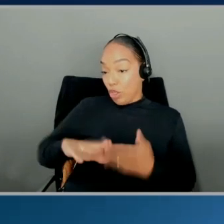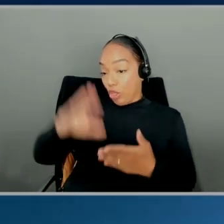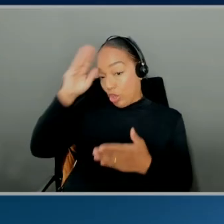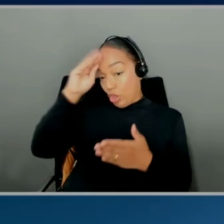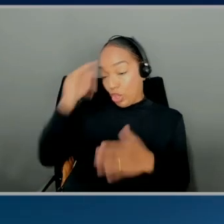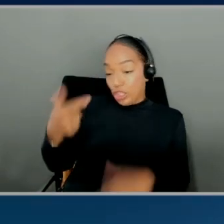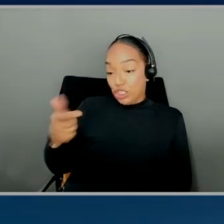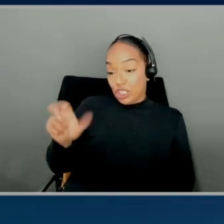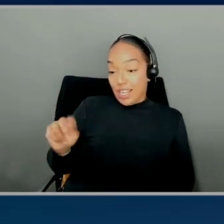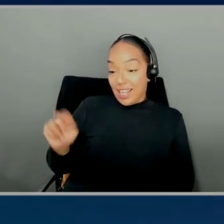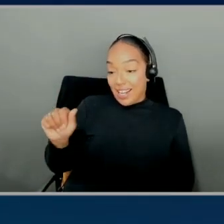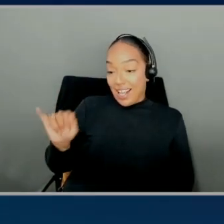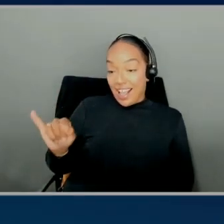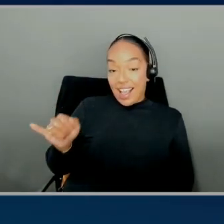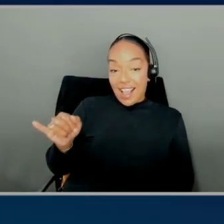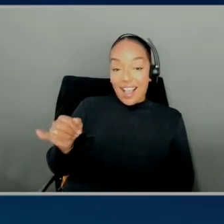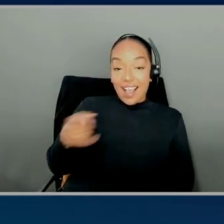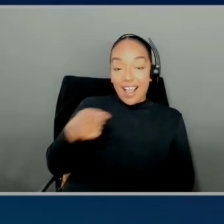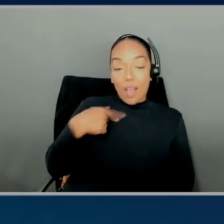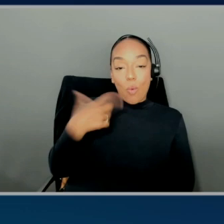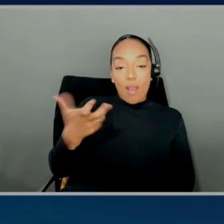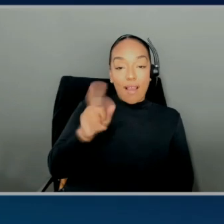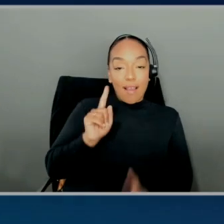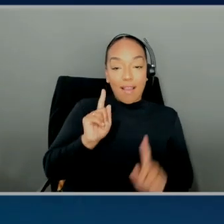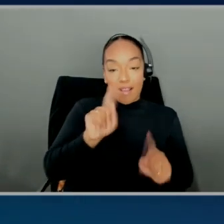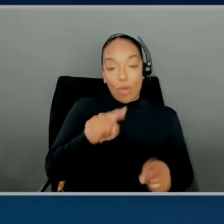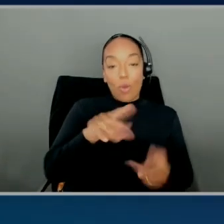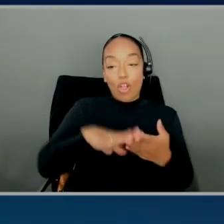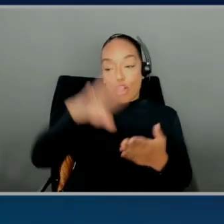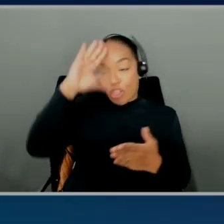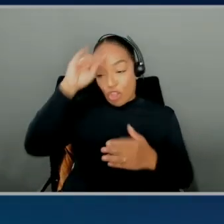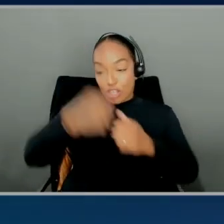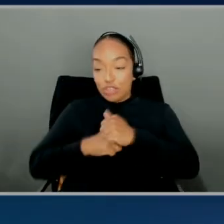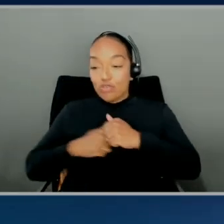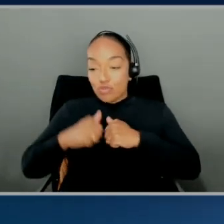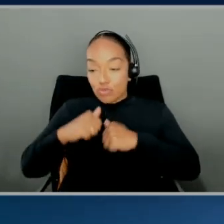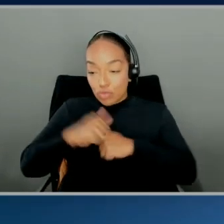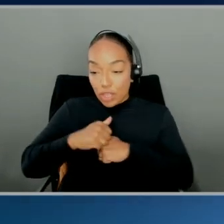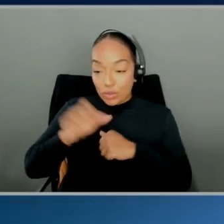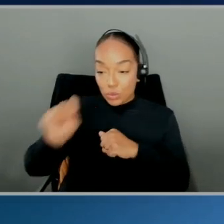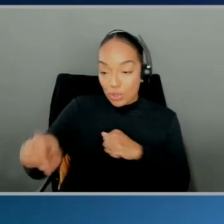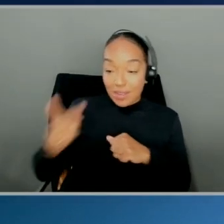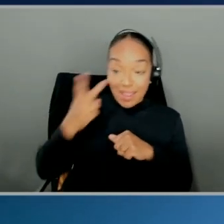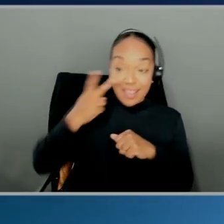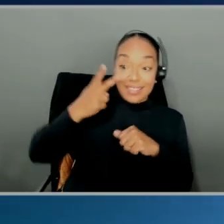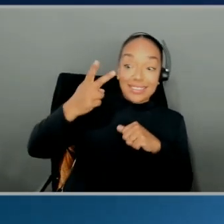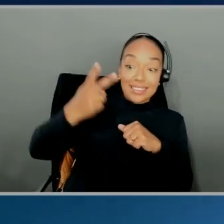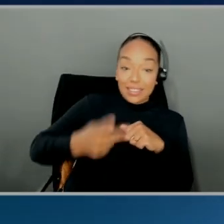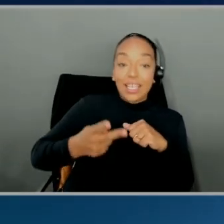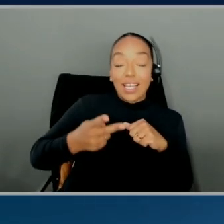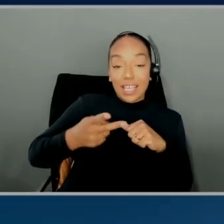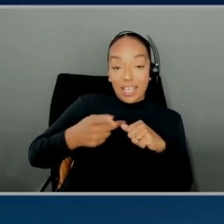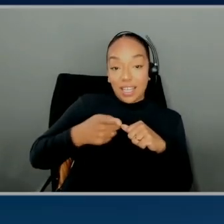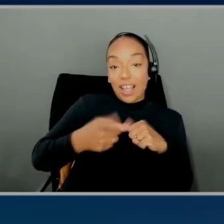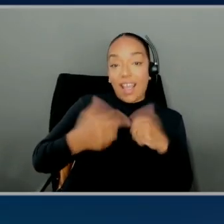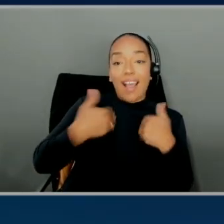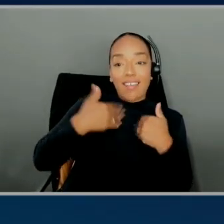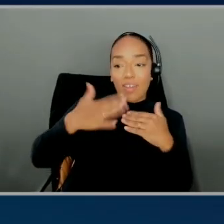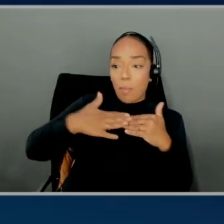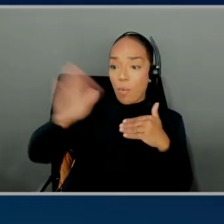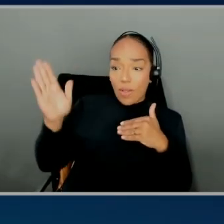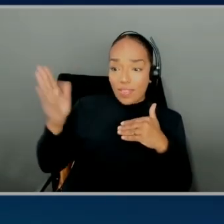get a high level overview here, but I want to pop into the learning structure. So you all can see, we have more than 20